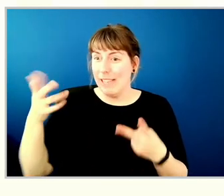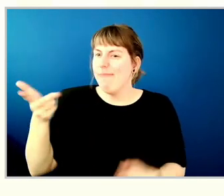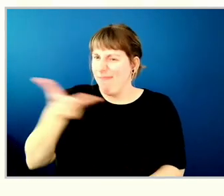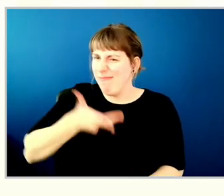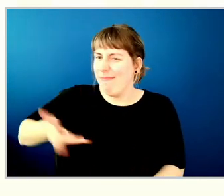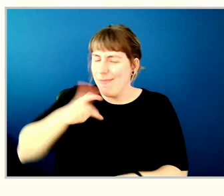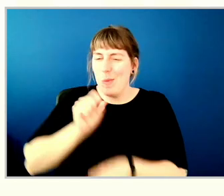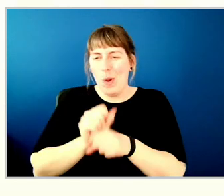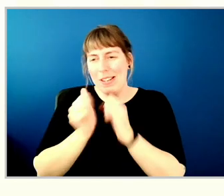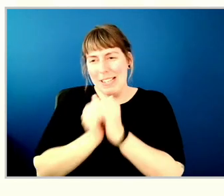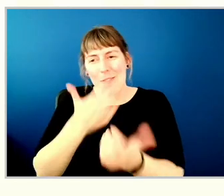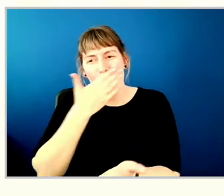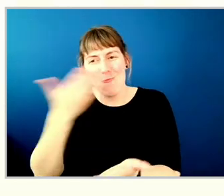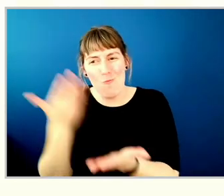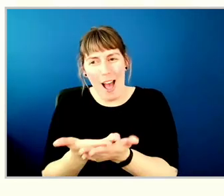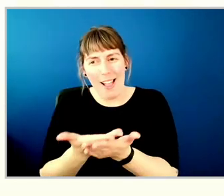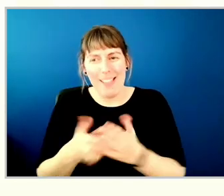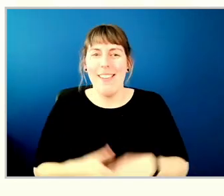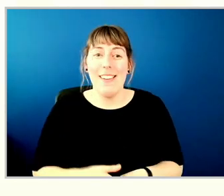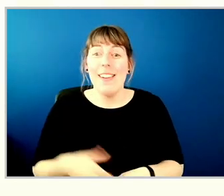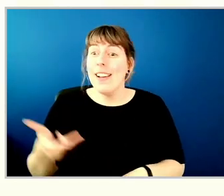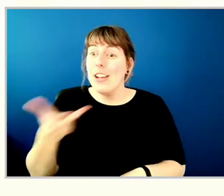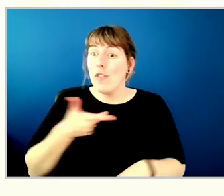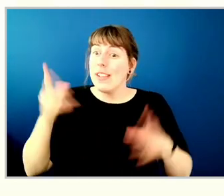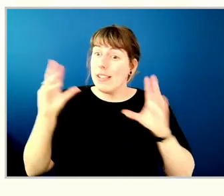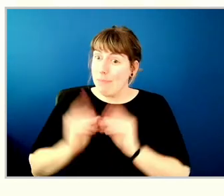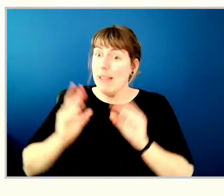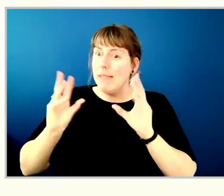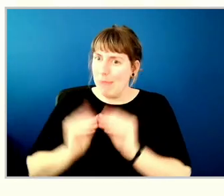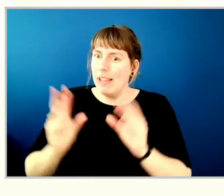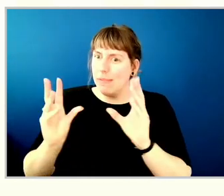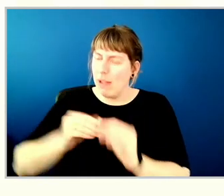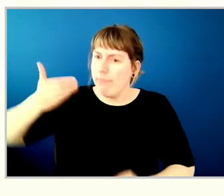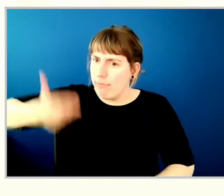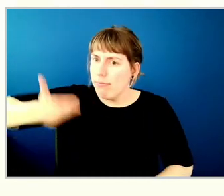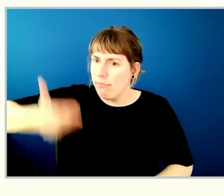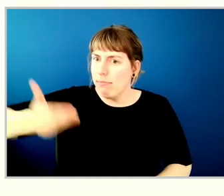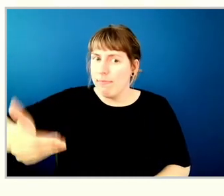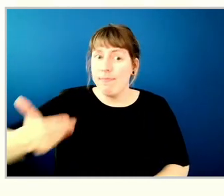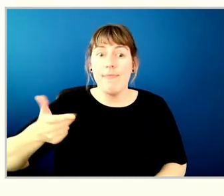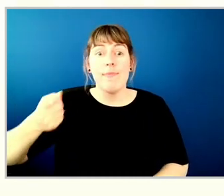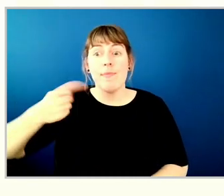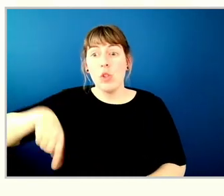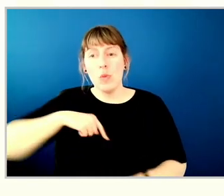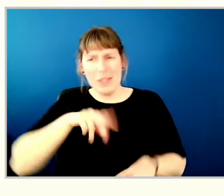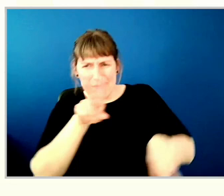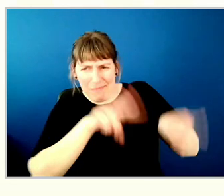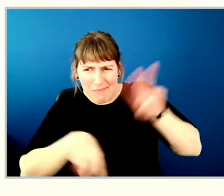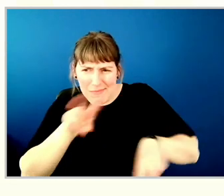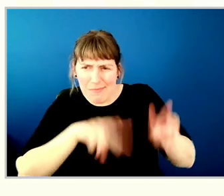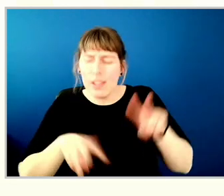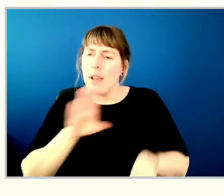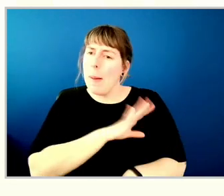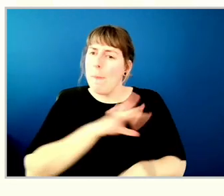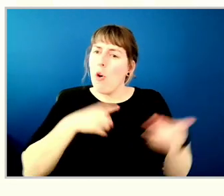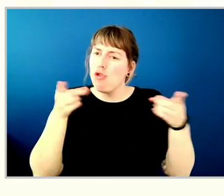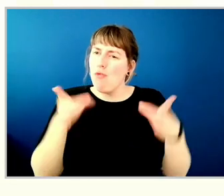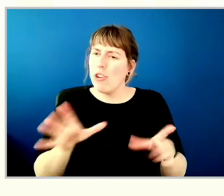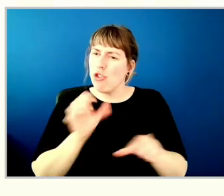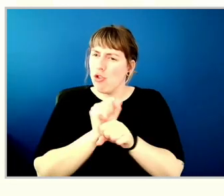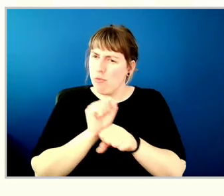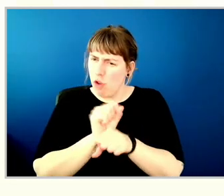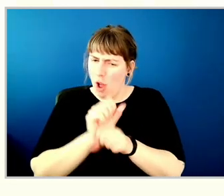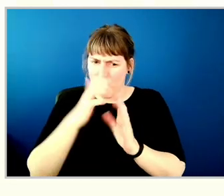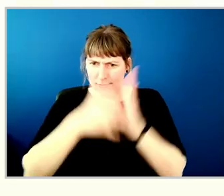together. We met on numerous occasions. We looked at the job description of the board of directors, we